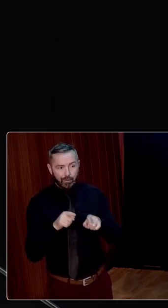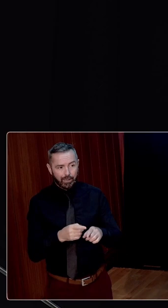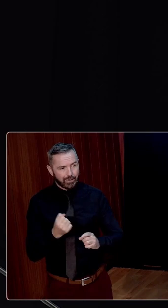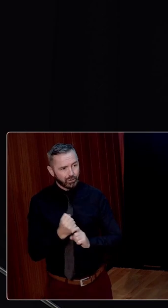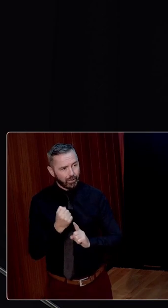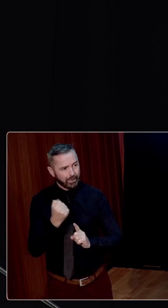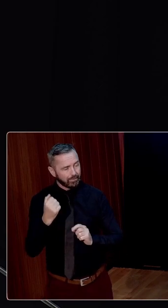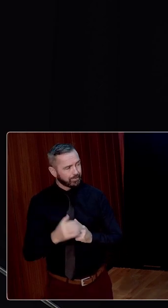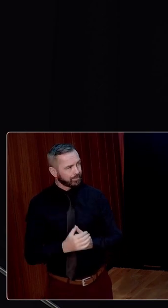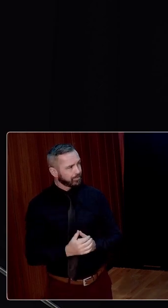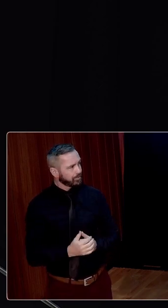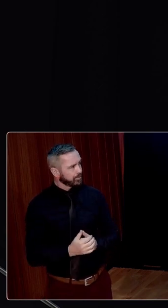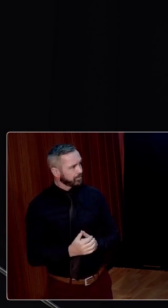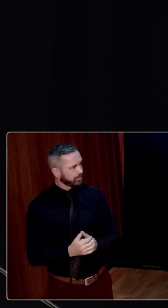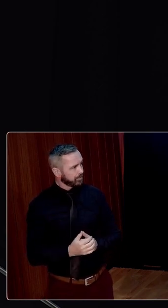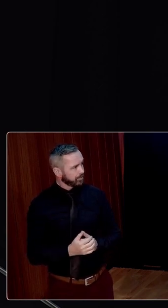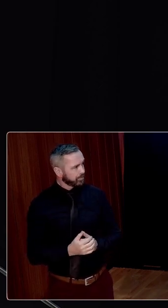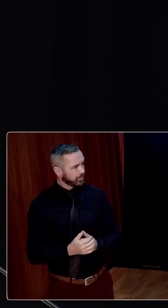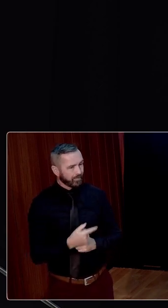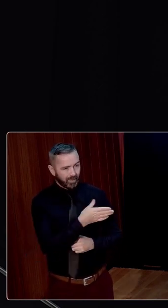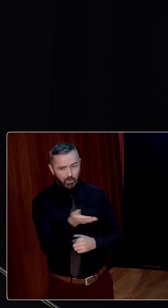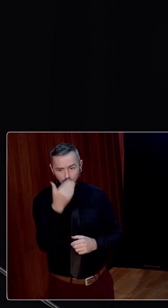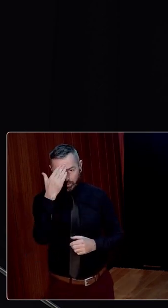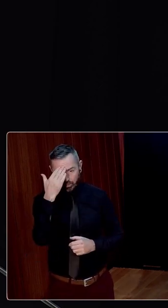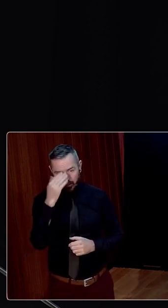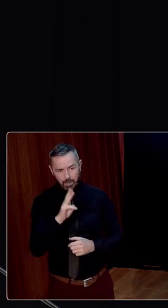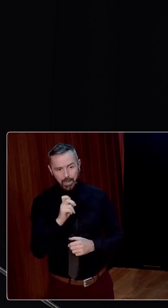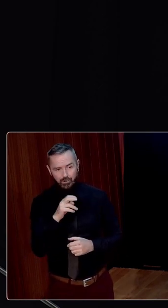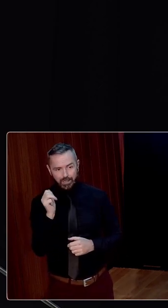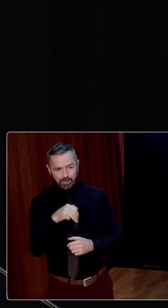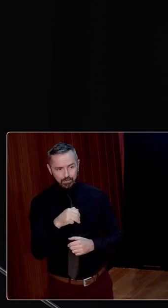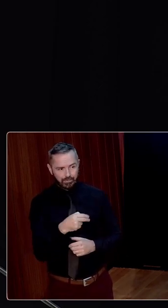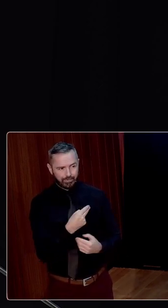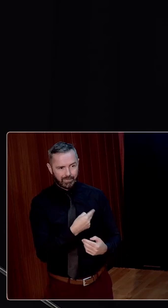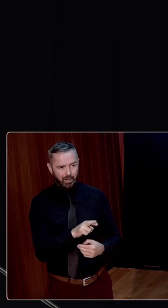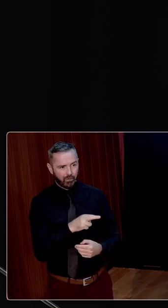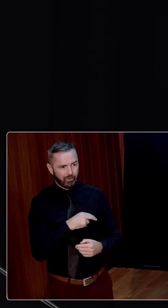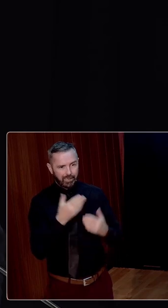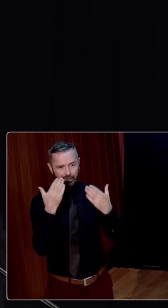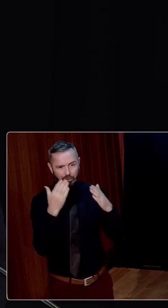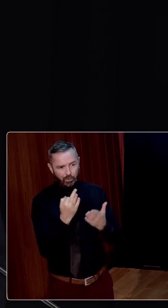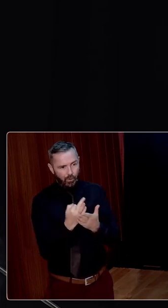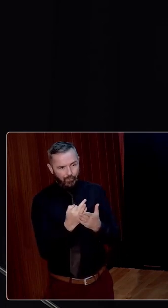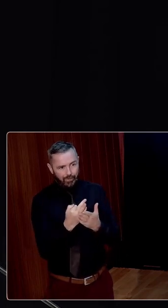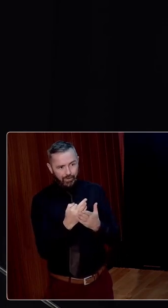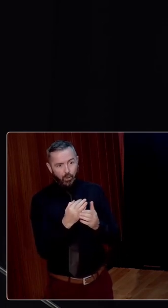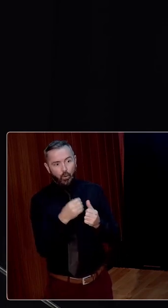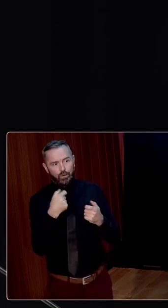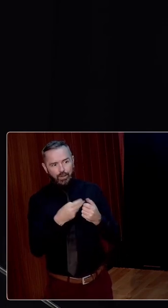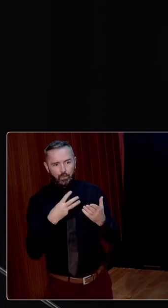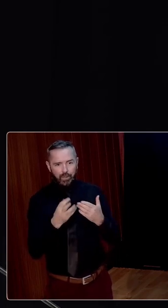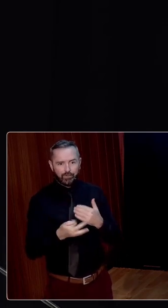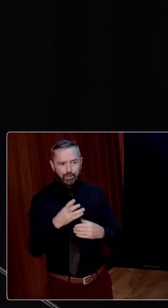action. Now, as we all know, patriotism is rarely more sharply displayed than when founded in